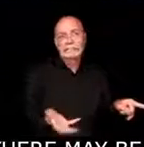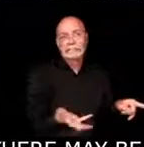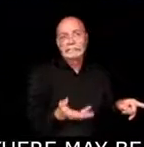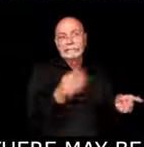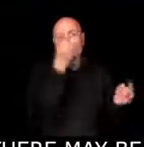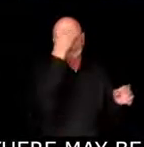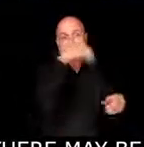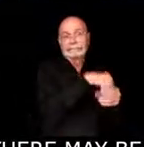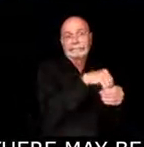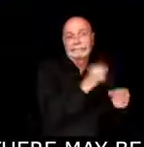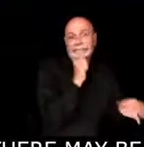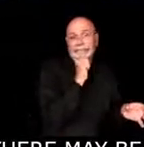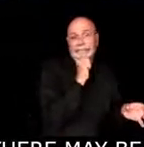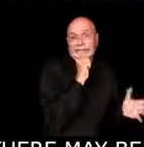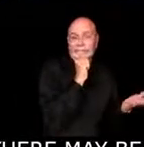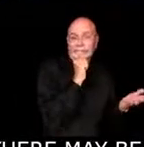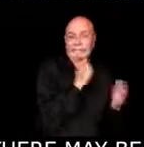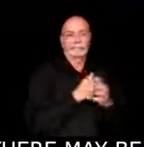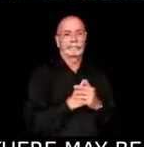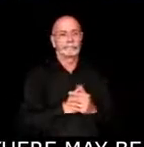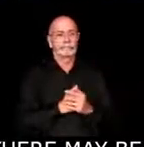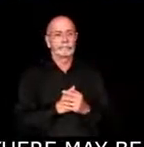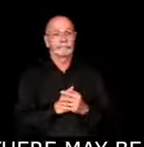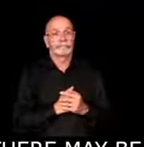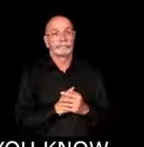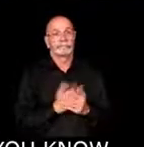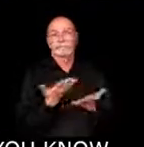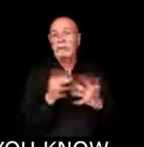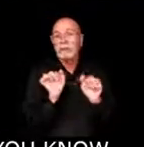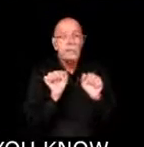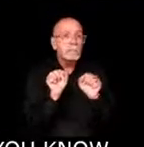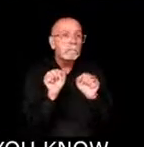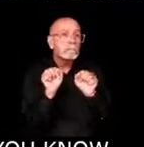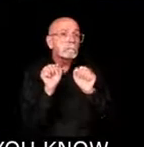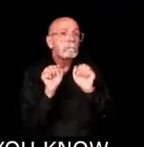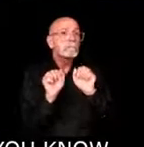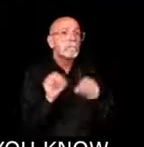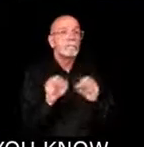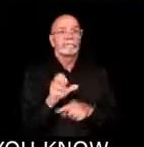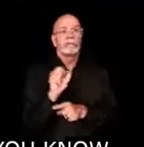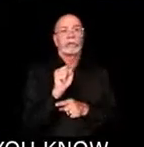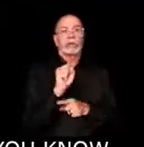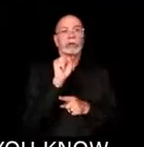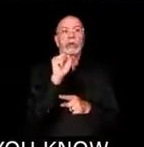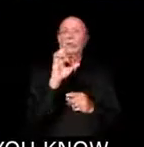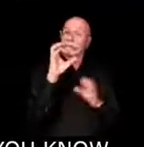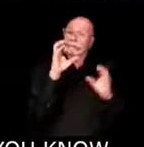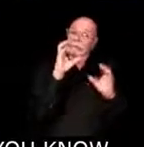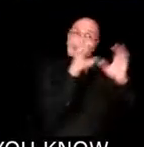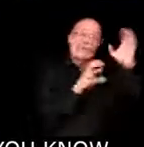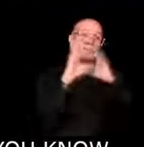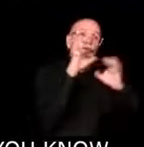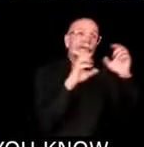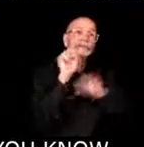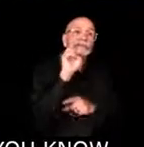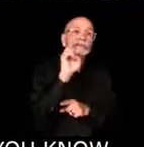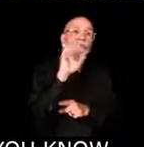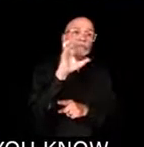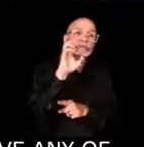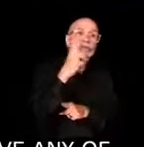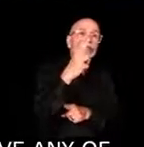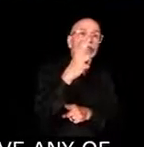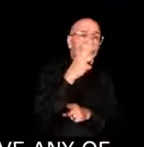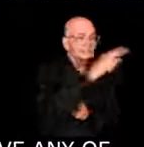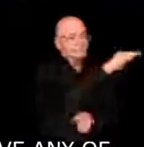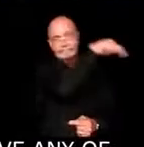potentially, you know, getting a search warrant. To search a phone. I don't have any of that, uh, background information in terms of